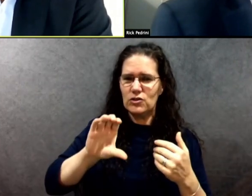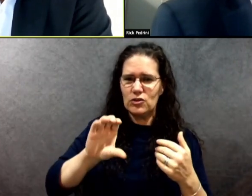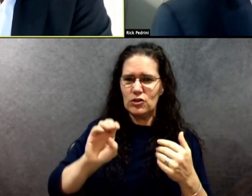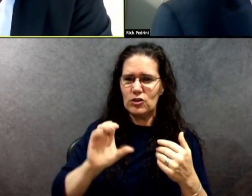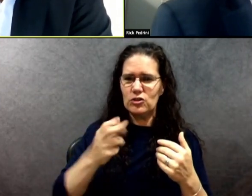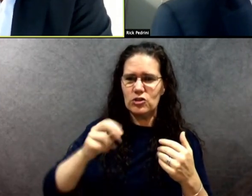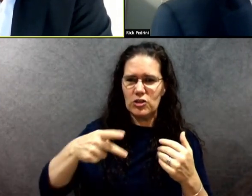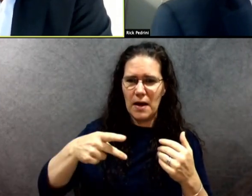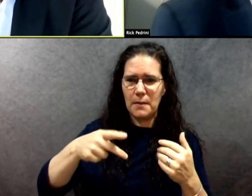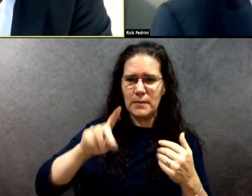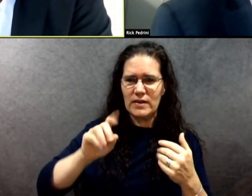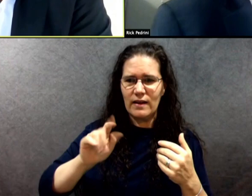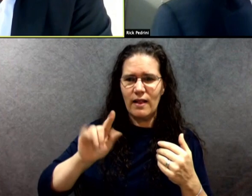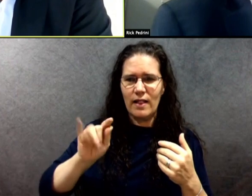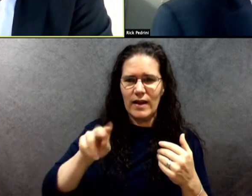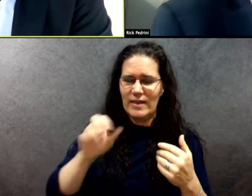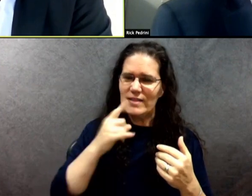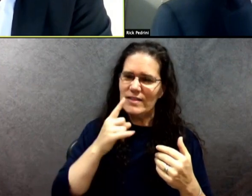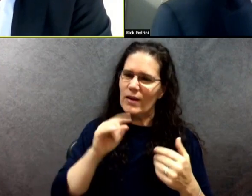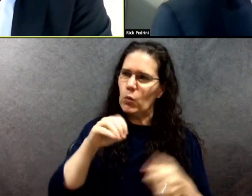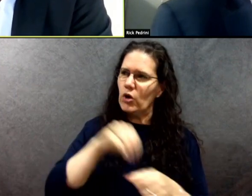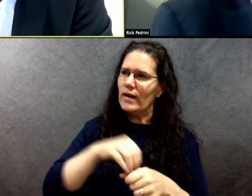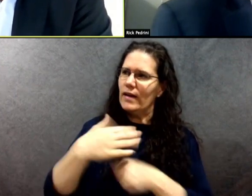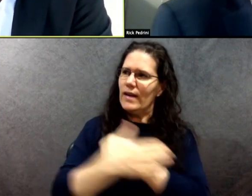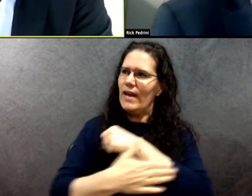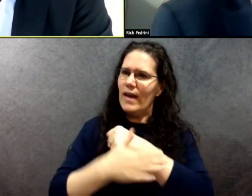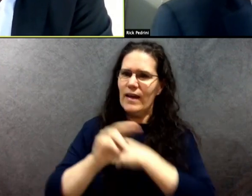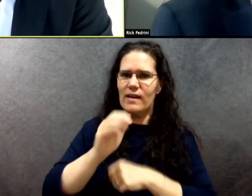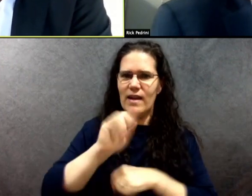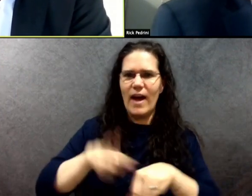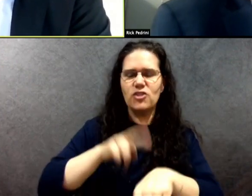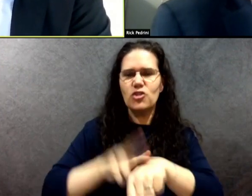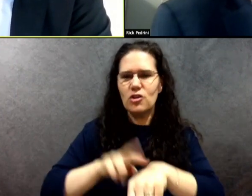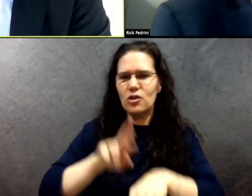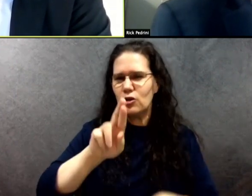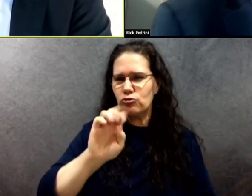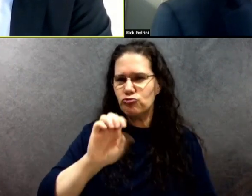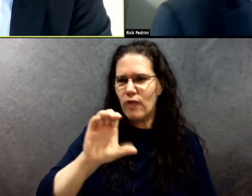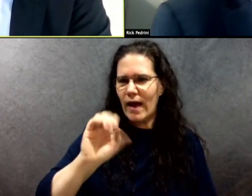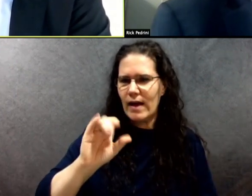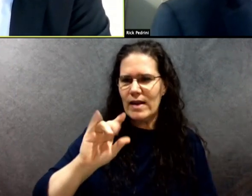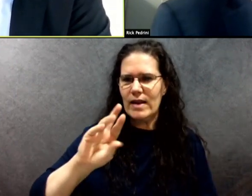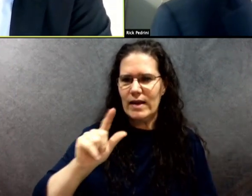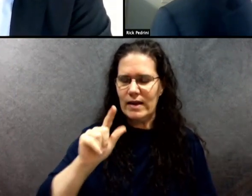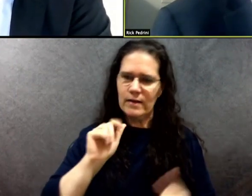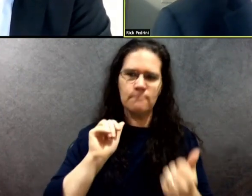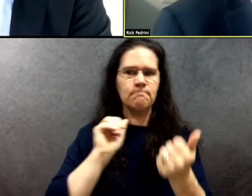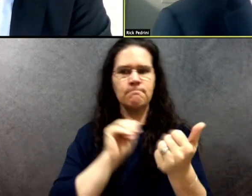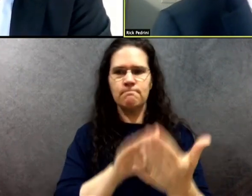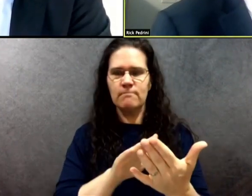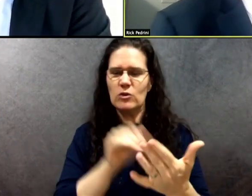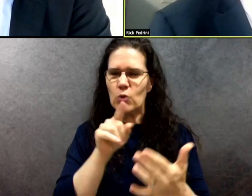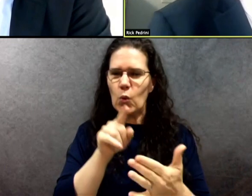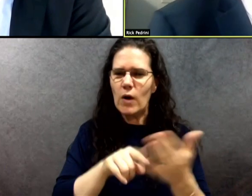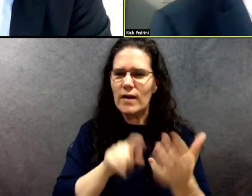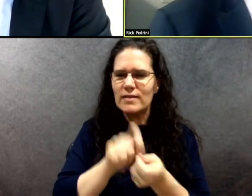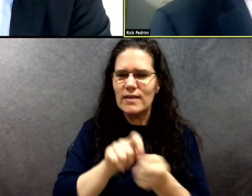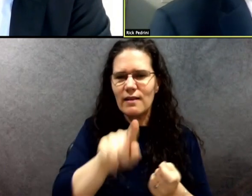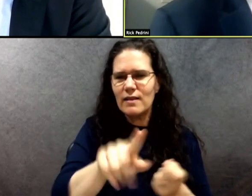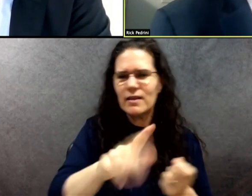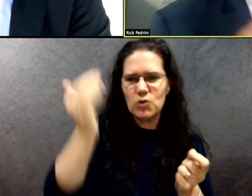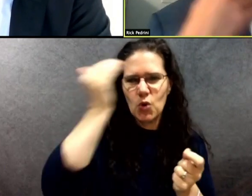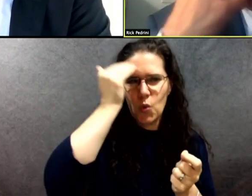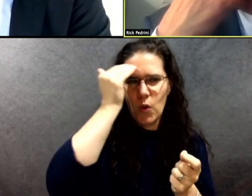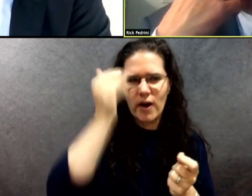reckoning? What is the, what is the awareness that you've gained in this whole process? With relation to, with relation to that